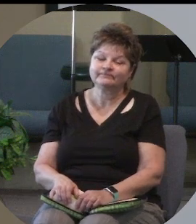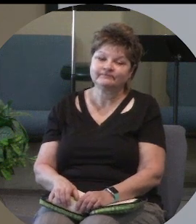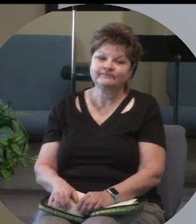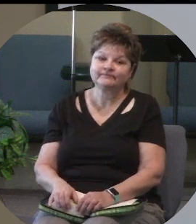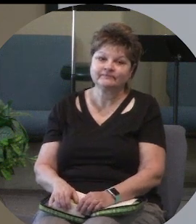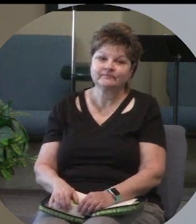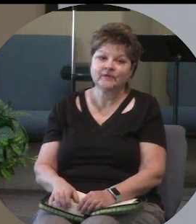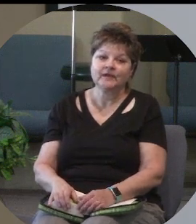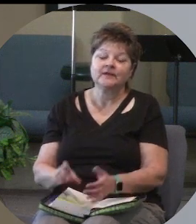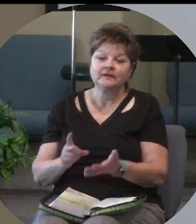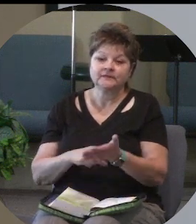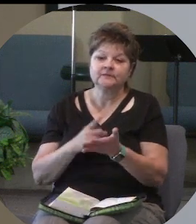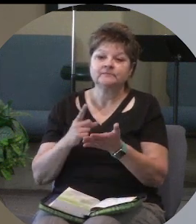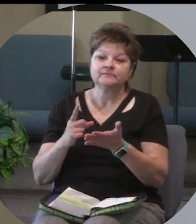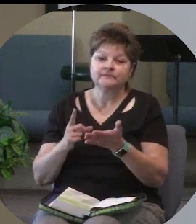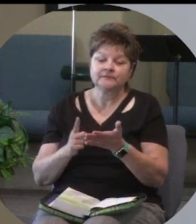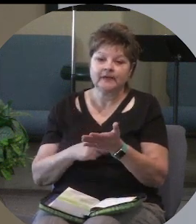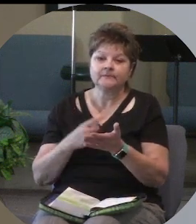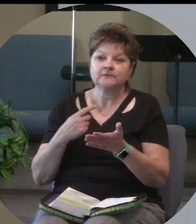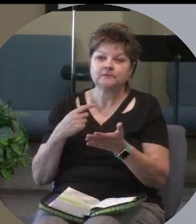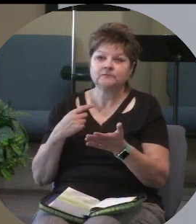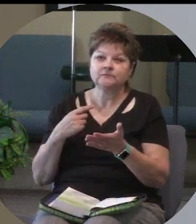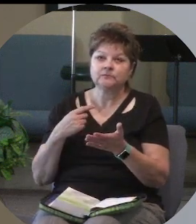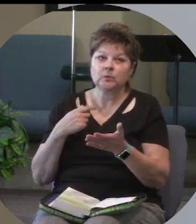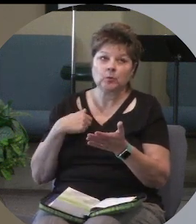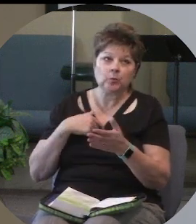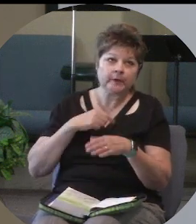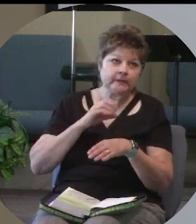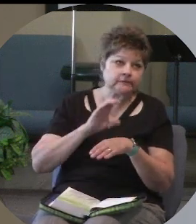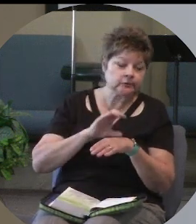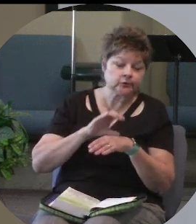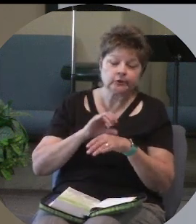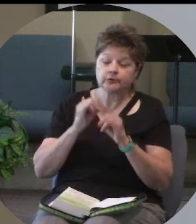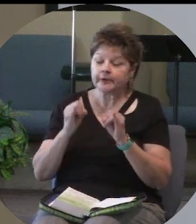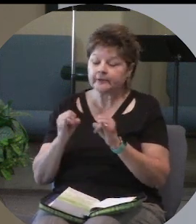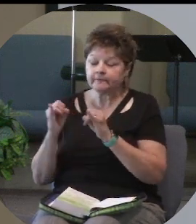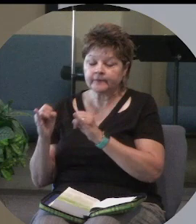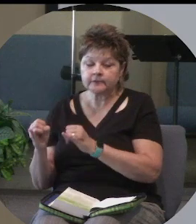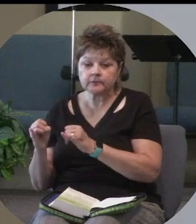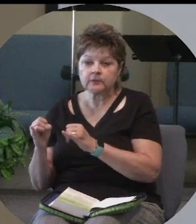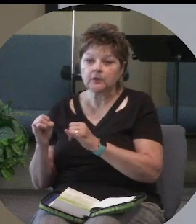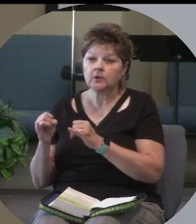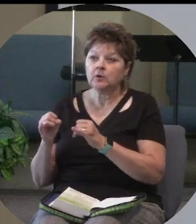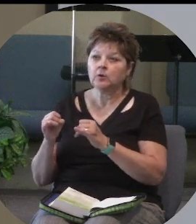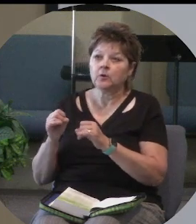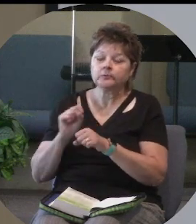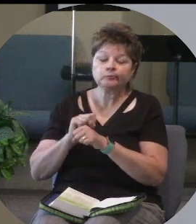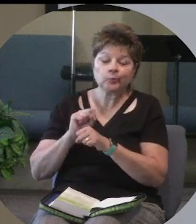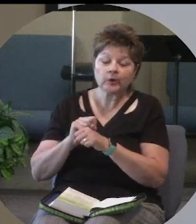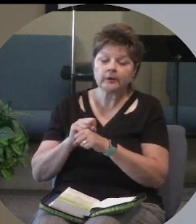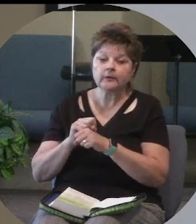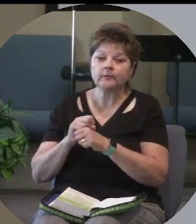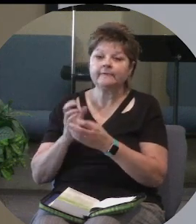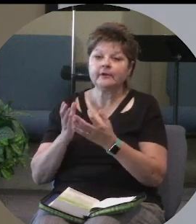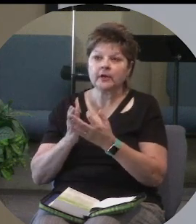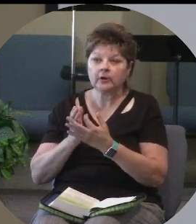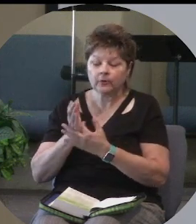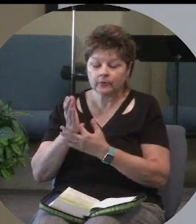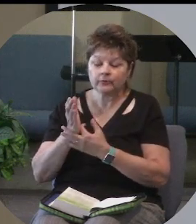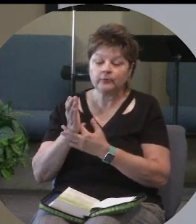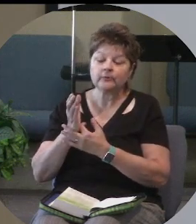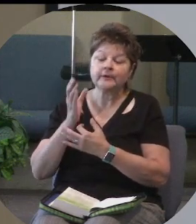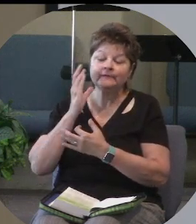And sometimes we as maybe as a church as we as an individual maybe in a workplace we have to go through that downturn